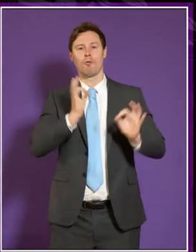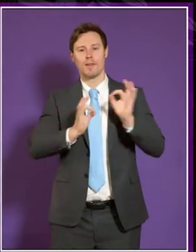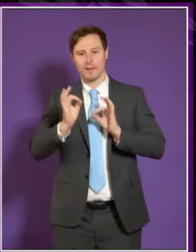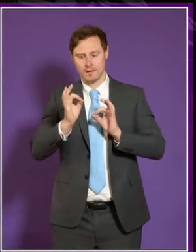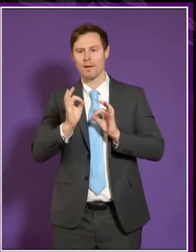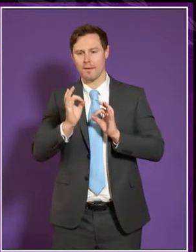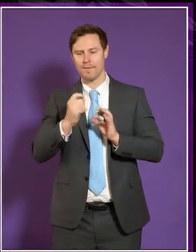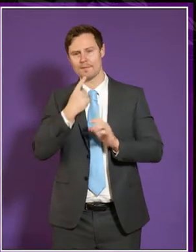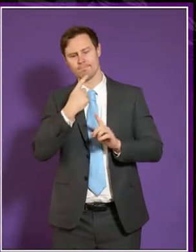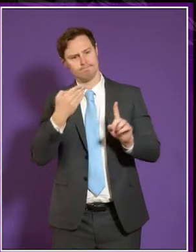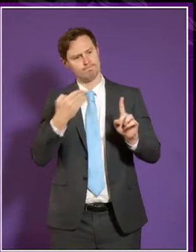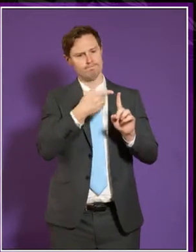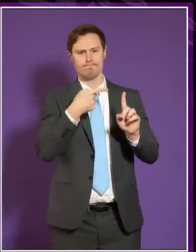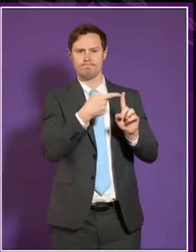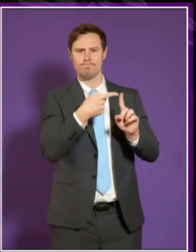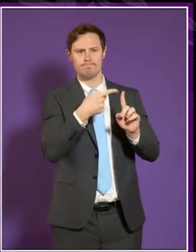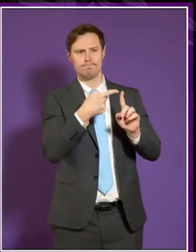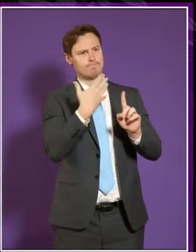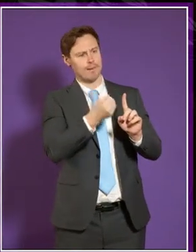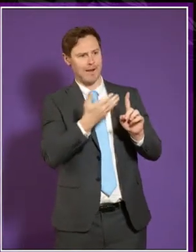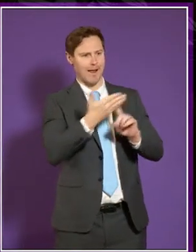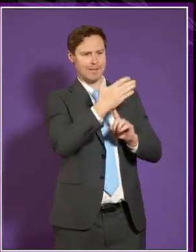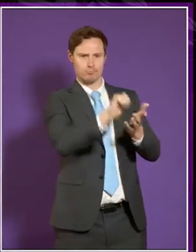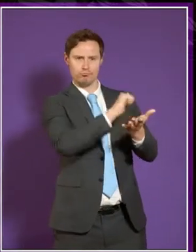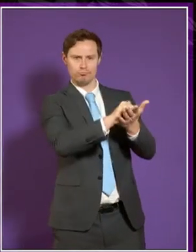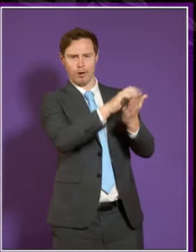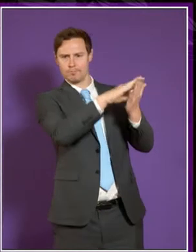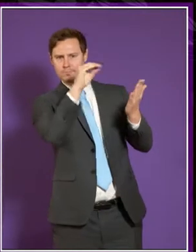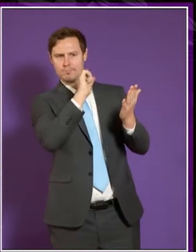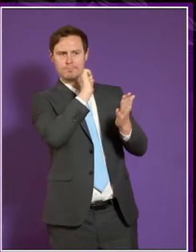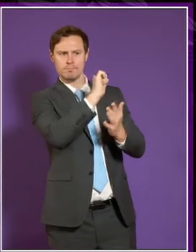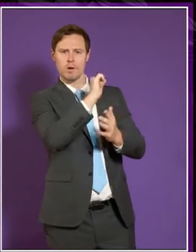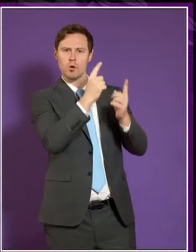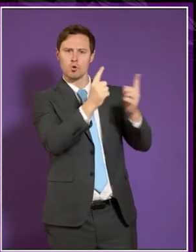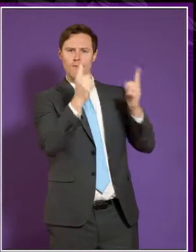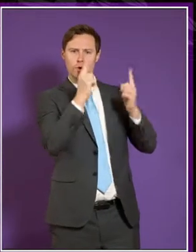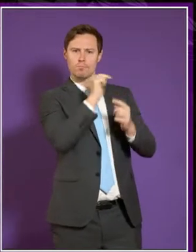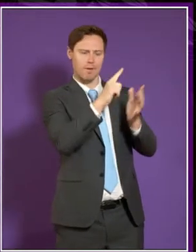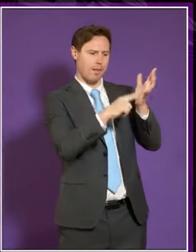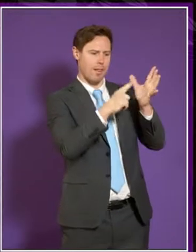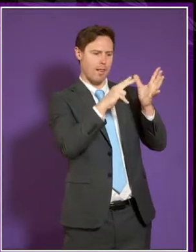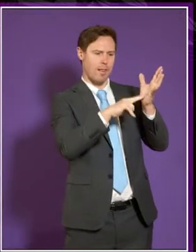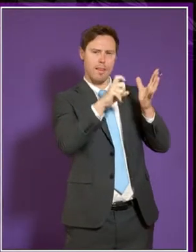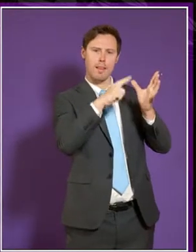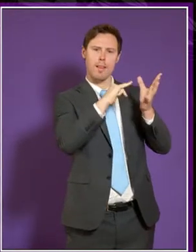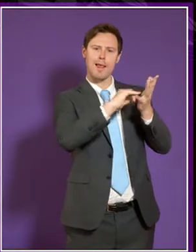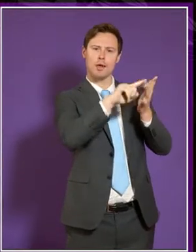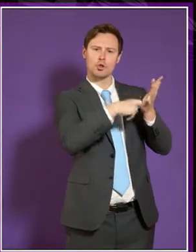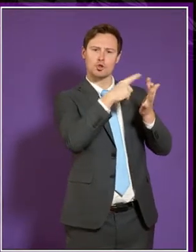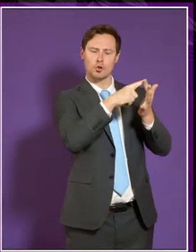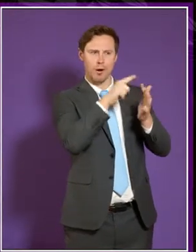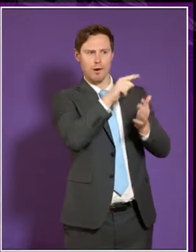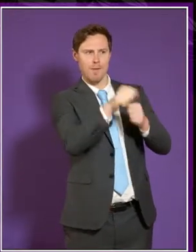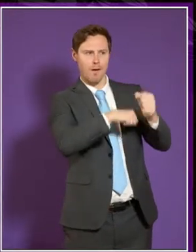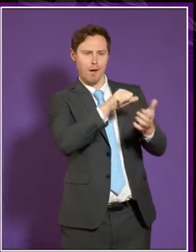institutions where they are perhaps getting access right and the University of Lancashire was a good example of seen as